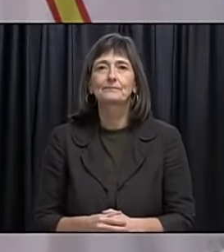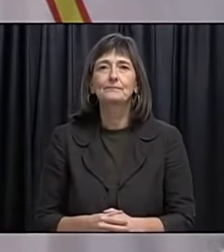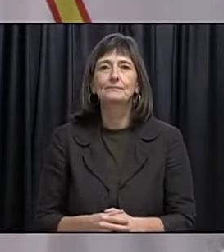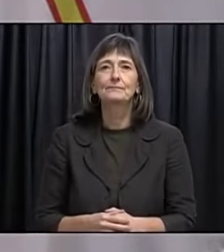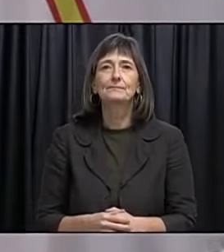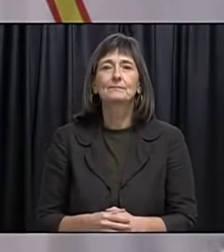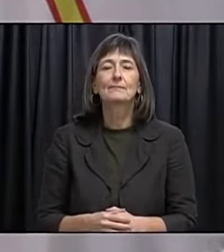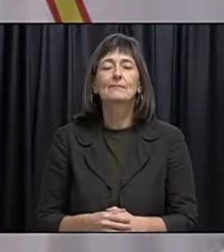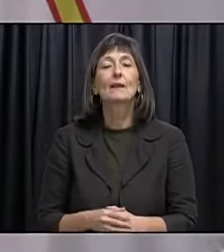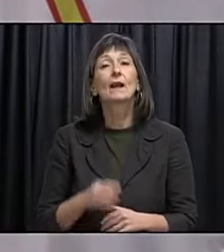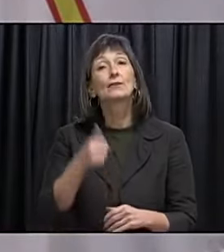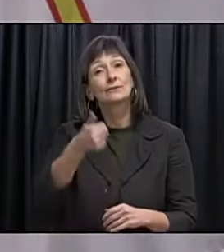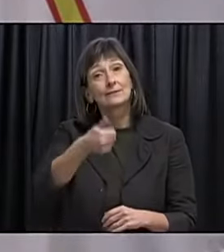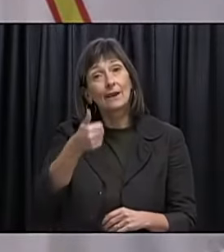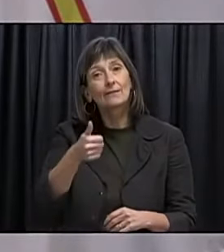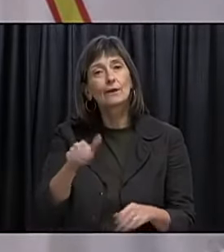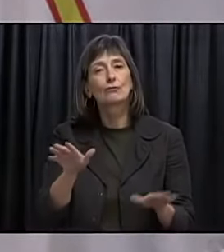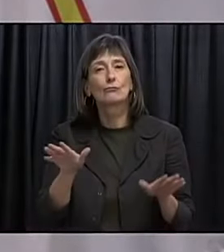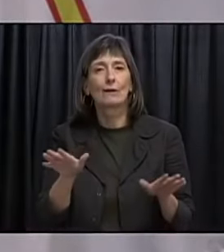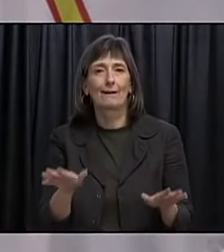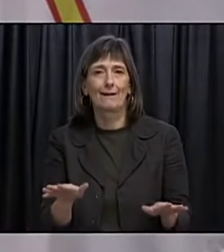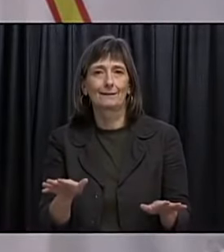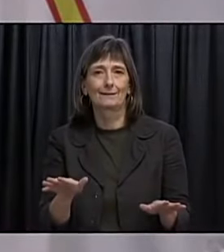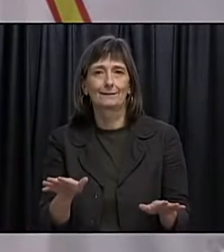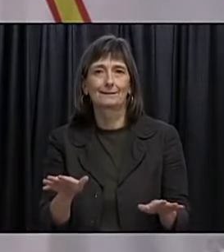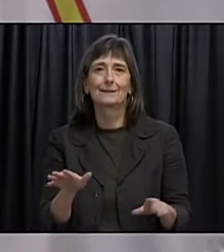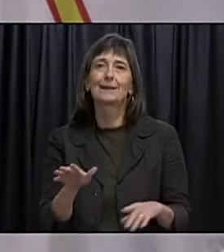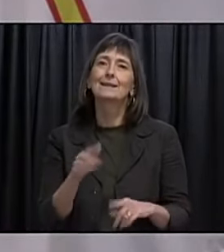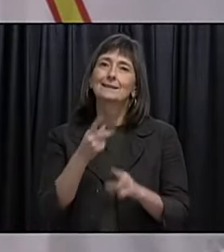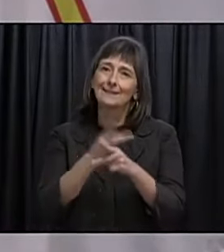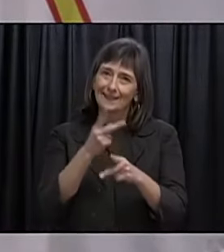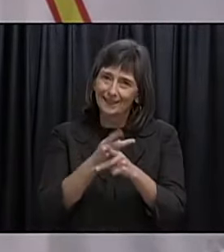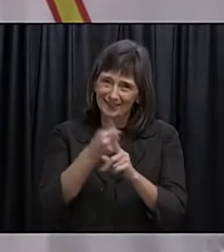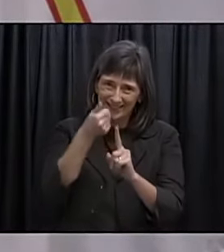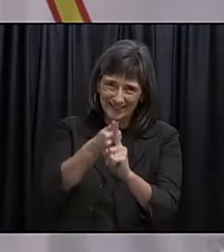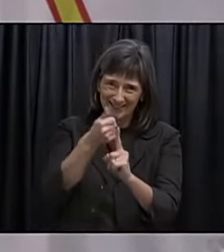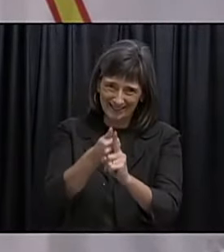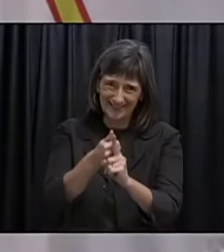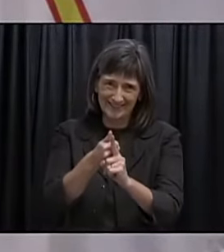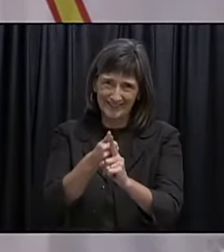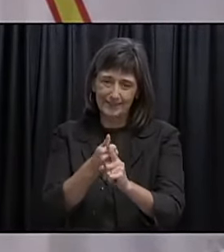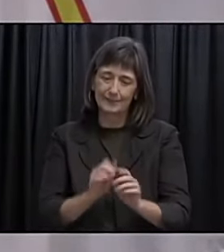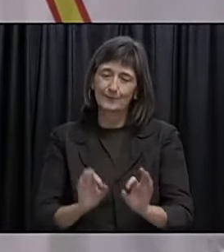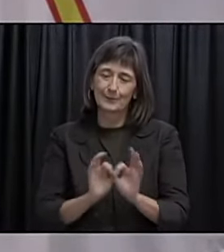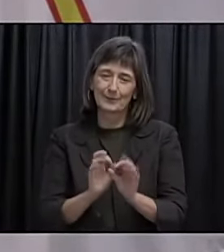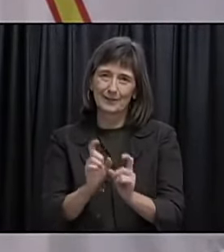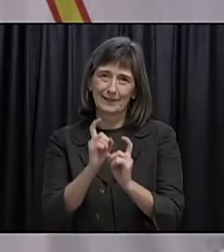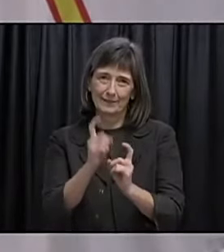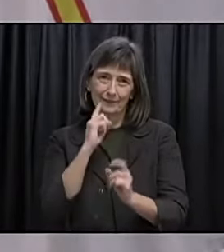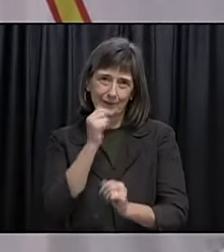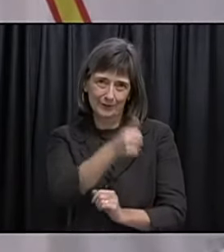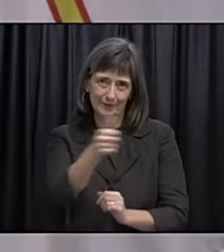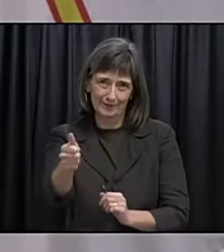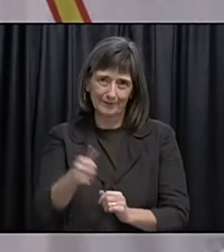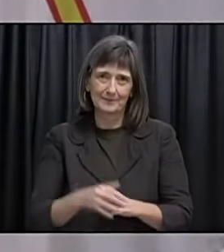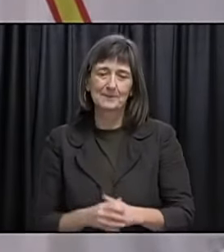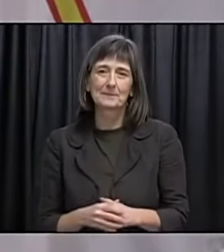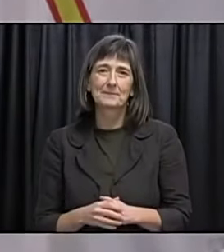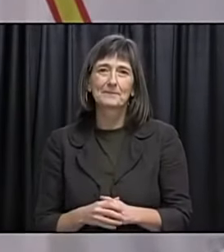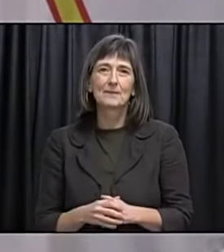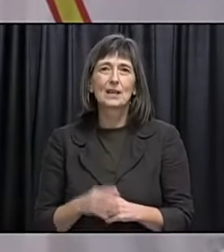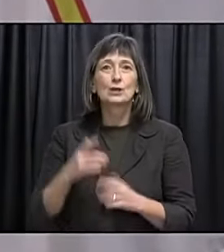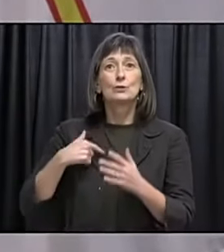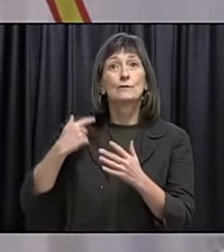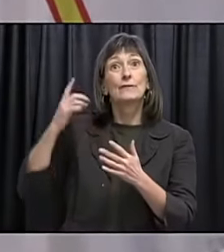Take the time to relax. Do something just for you. Self-care is an important gift. Try not to put too much